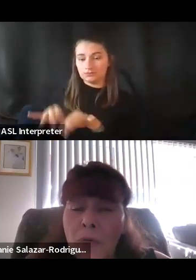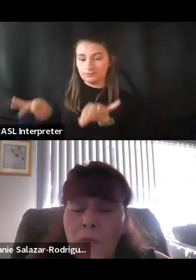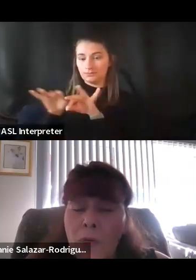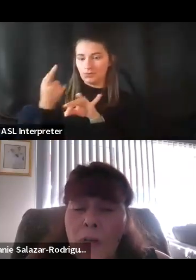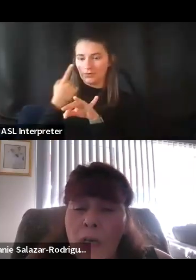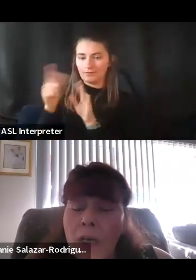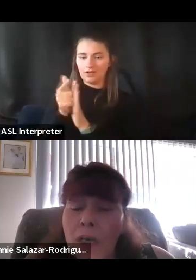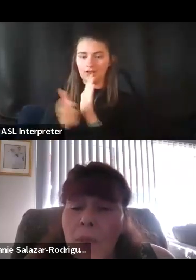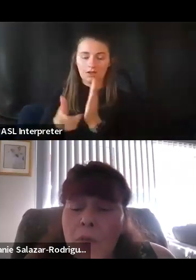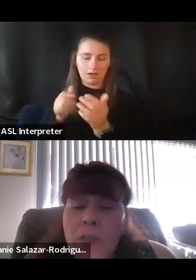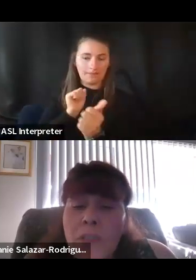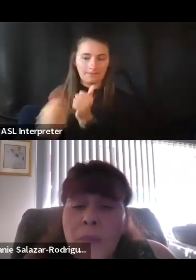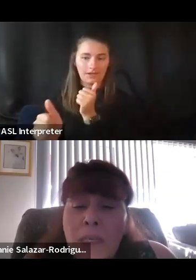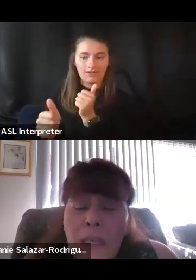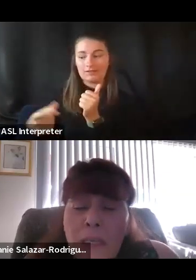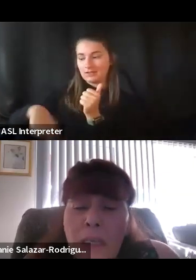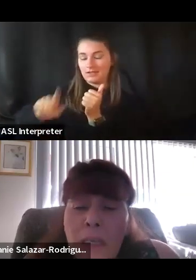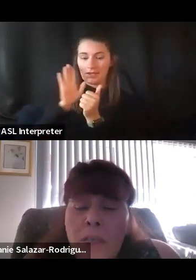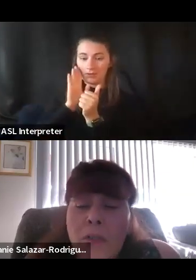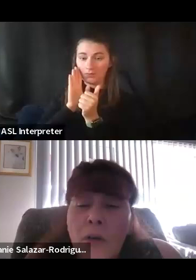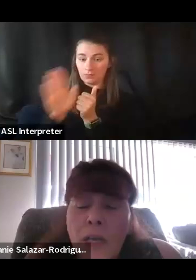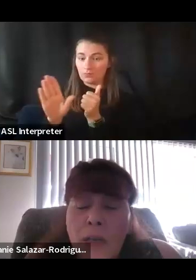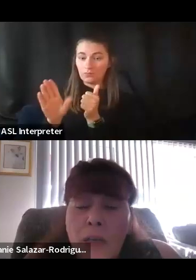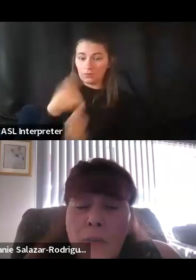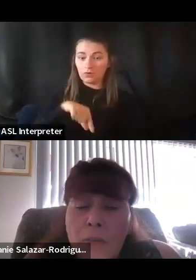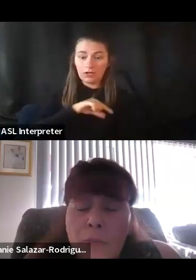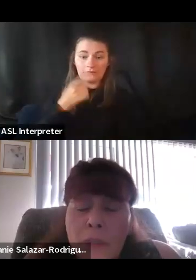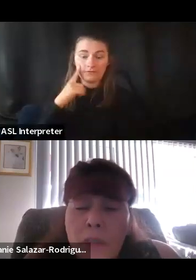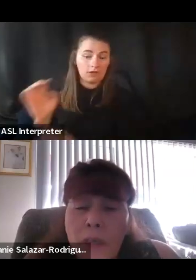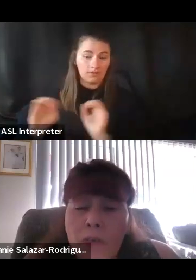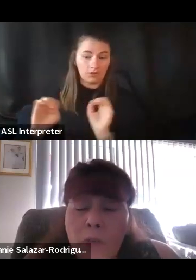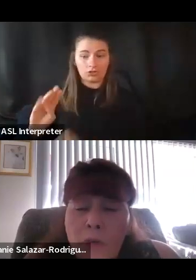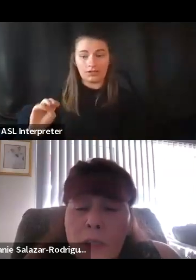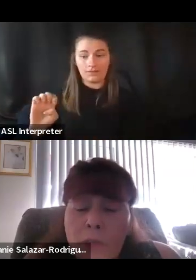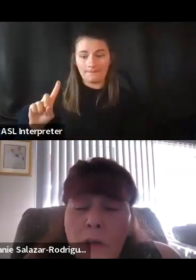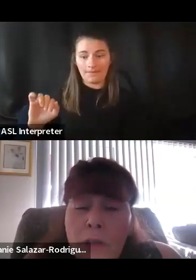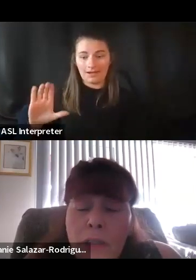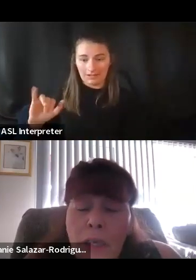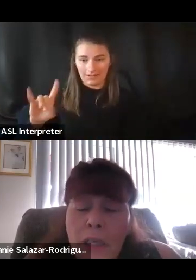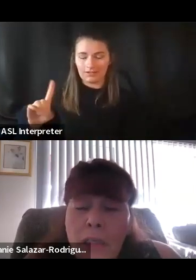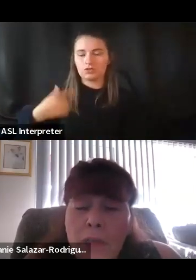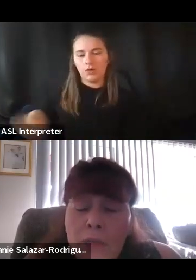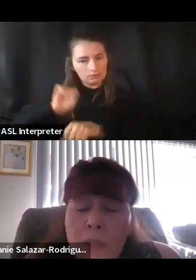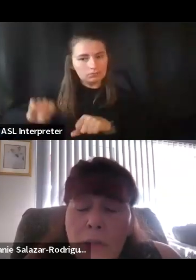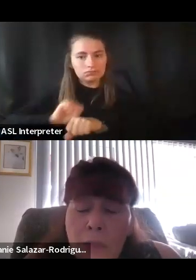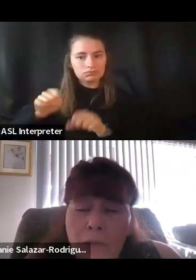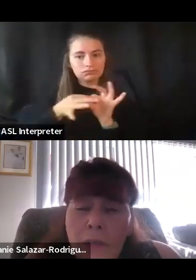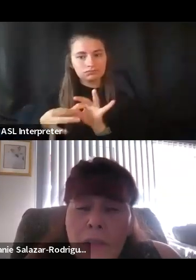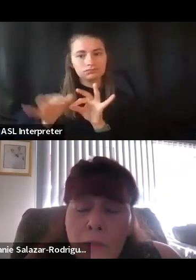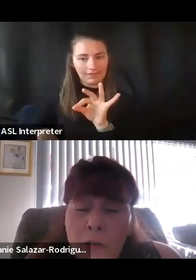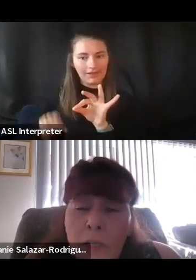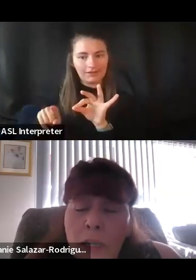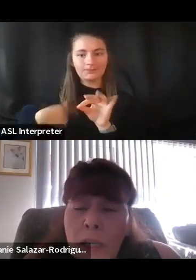eligible for emergency Medicaid. So I did a lot of work in regards to that and doing some